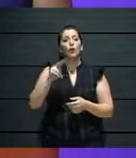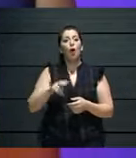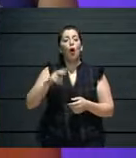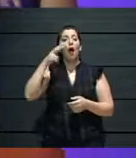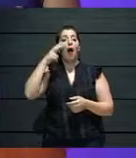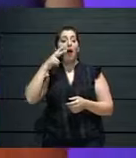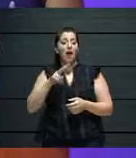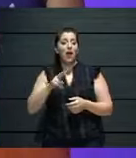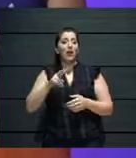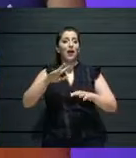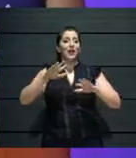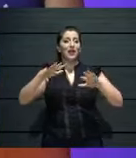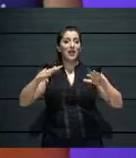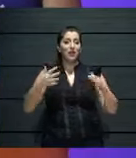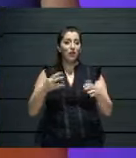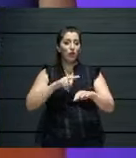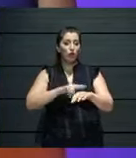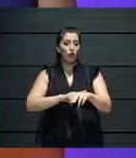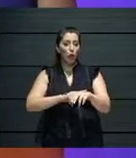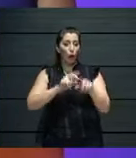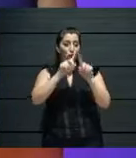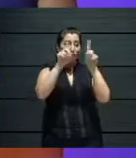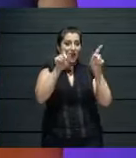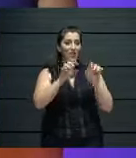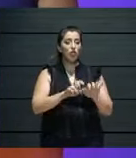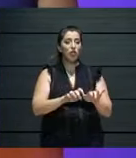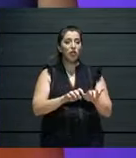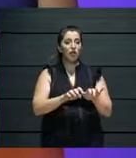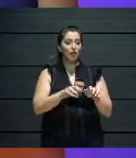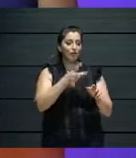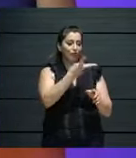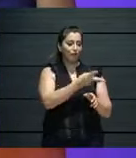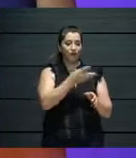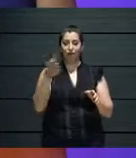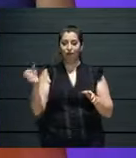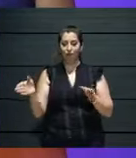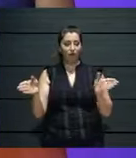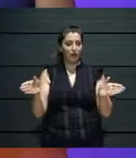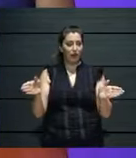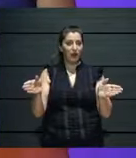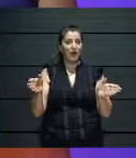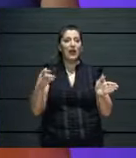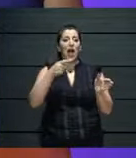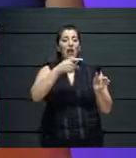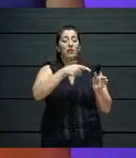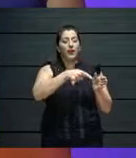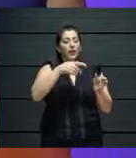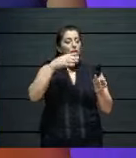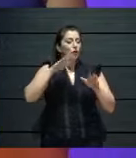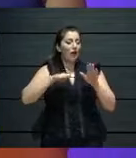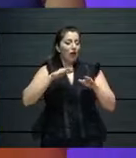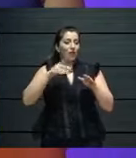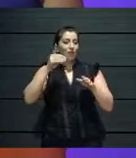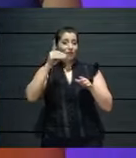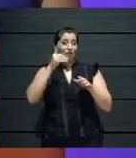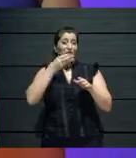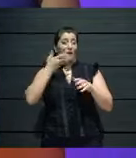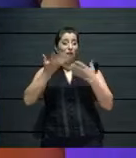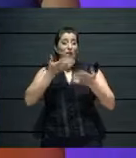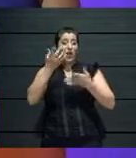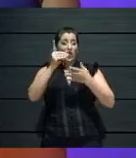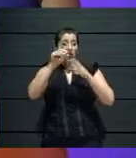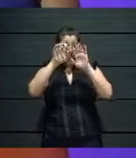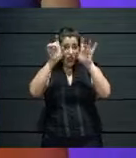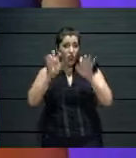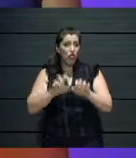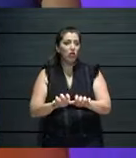digital in a two way kind of road. Um, obviously digital can become very one-sided and we mentioned the importance to